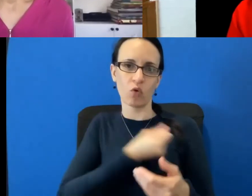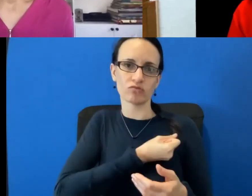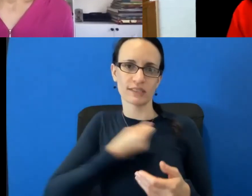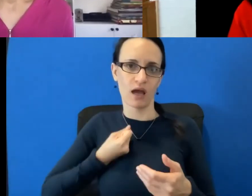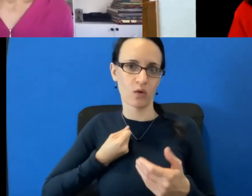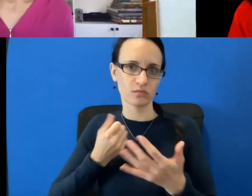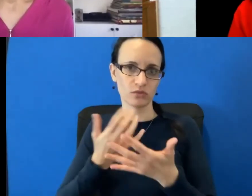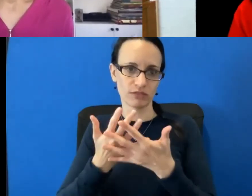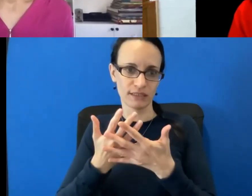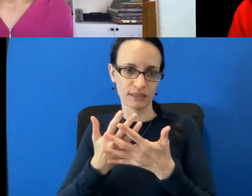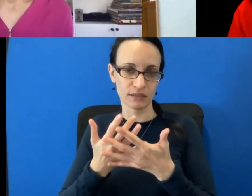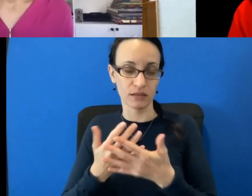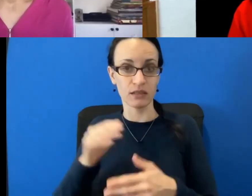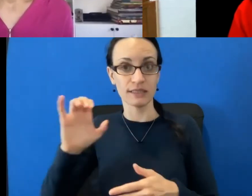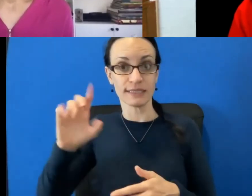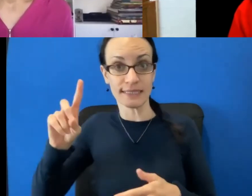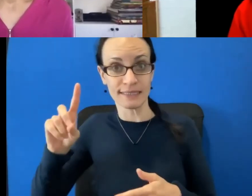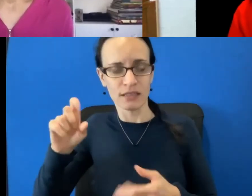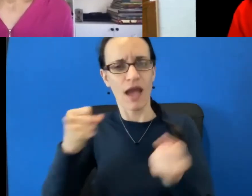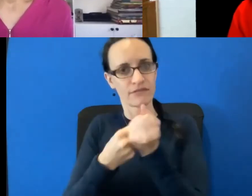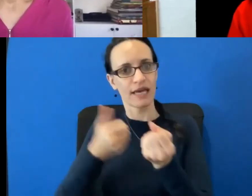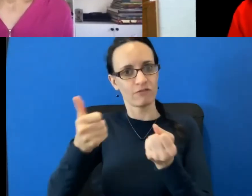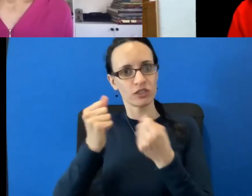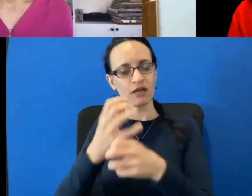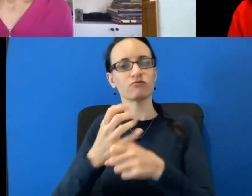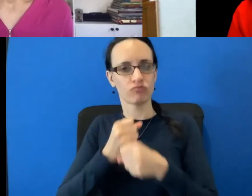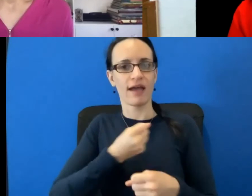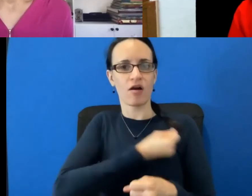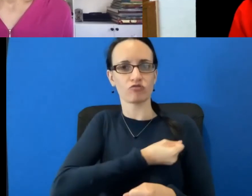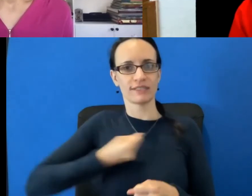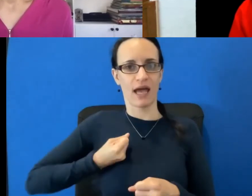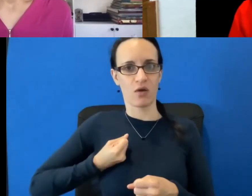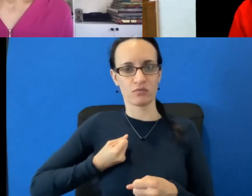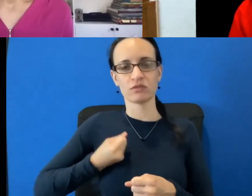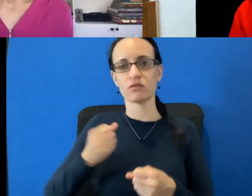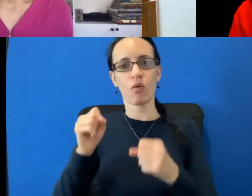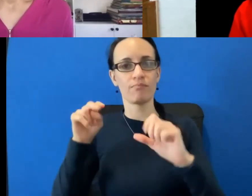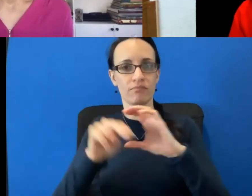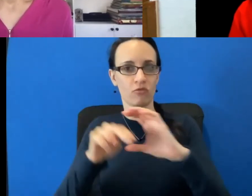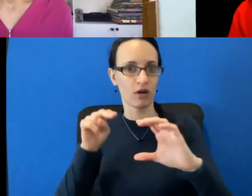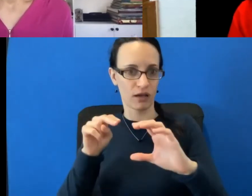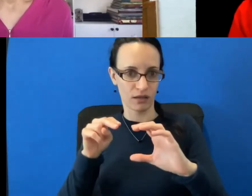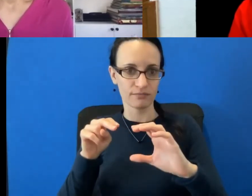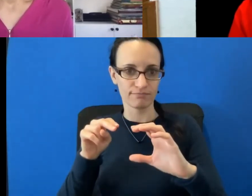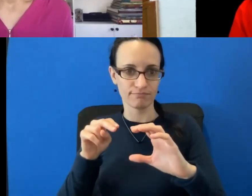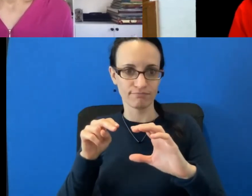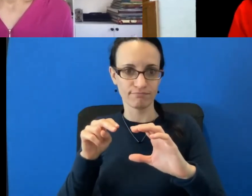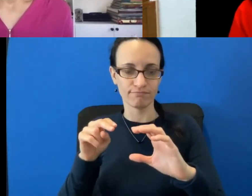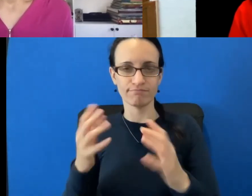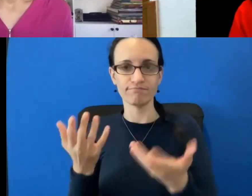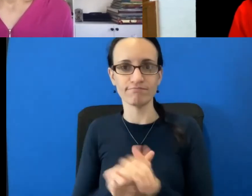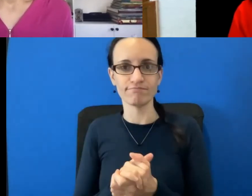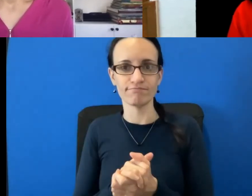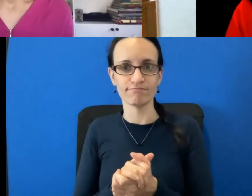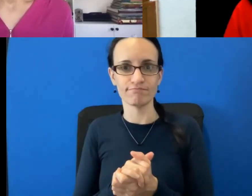density, then you should advocate for yourself and make sure that you do get additional screening, predominantly ultrasound today,